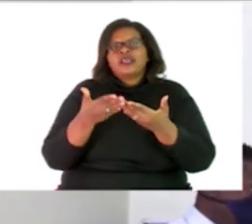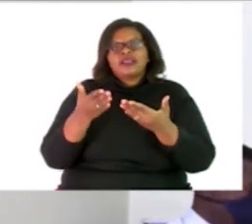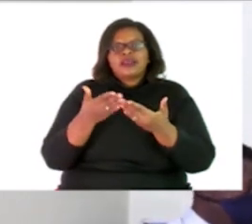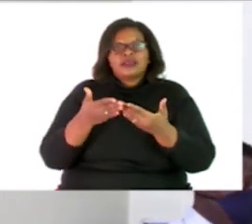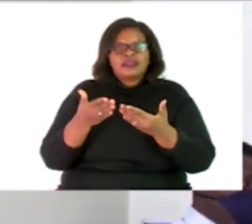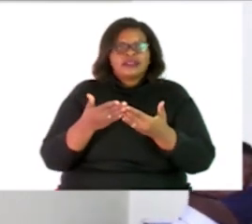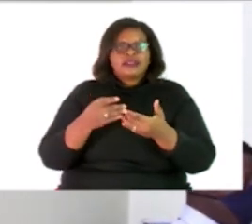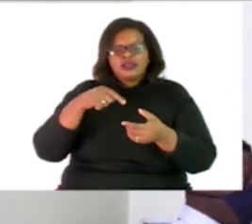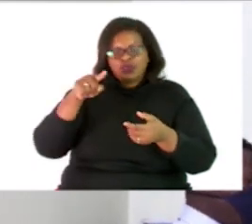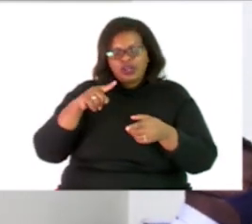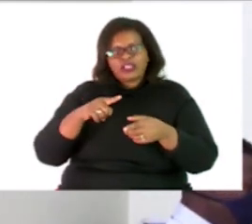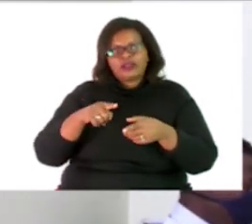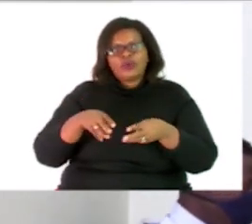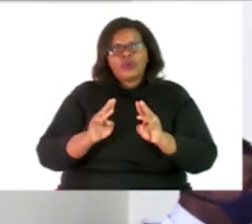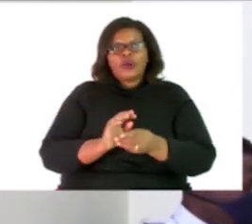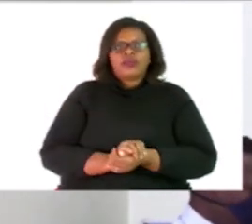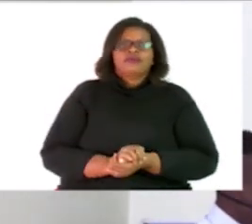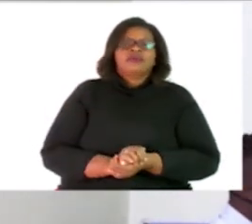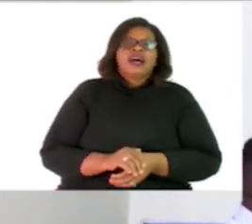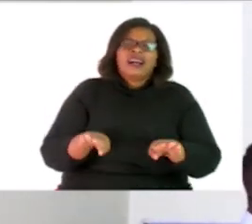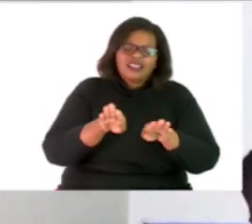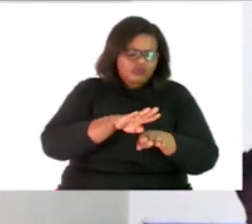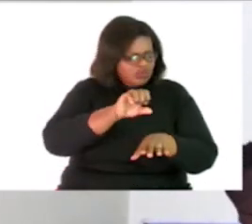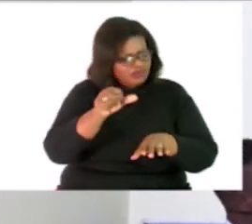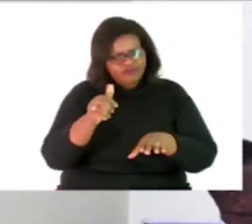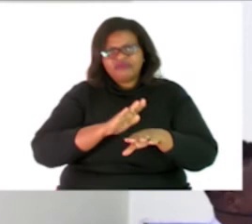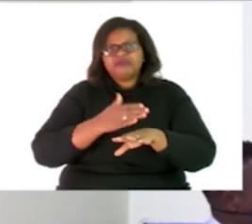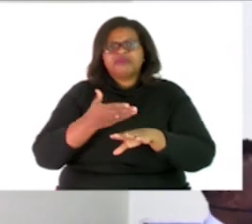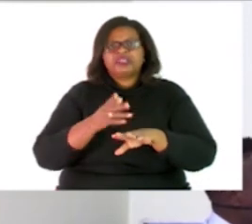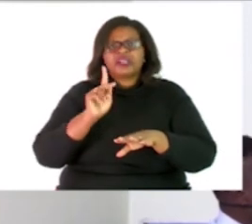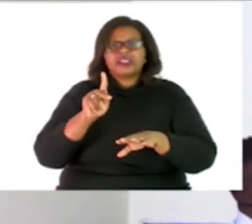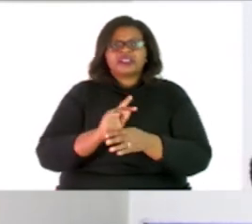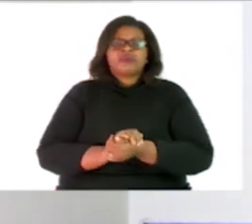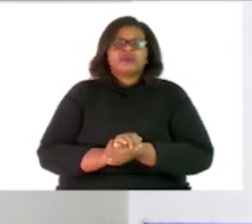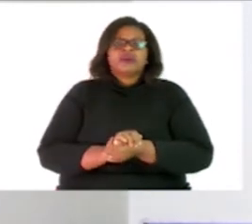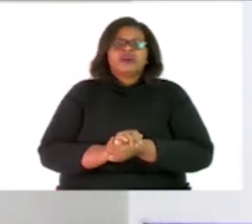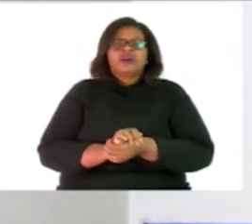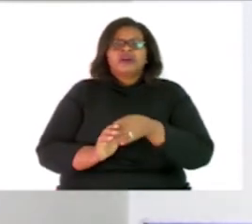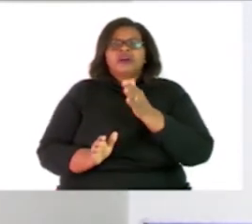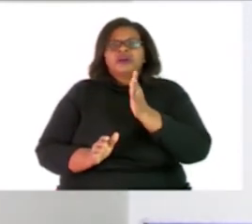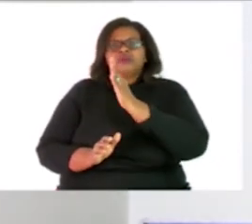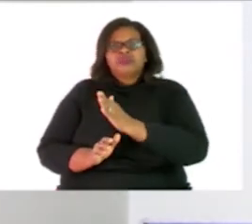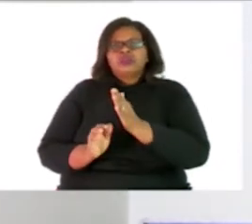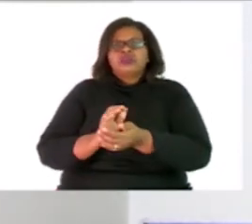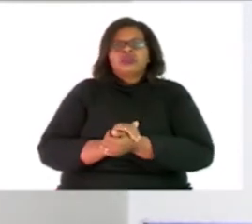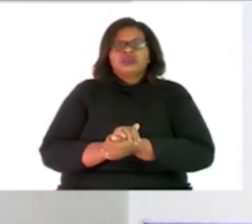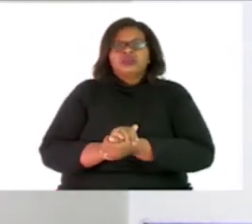also do another example Maybe if you miss something here we can talk about multiple of